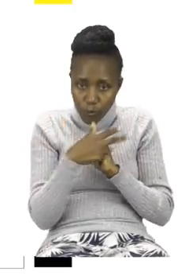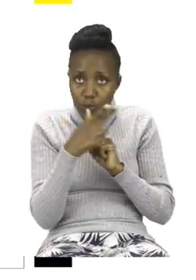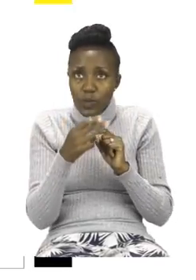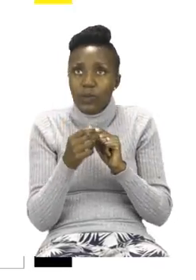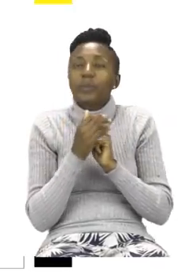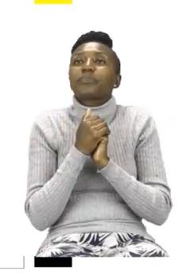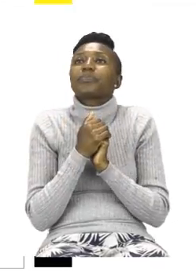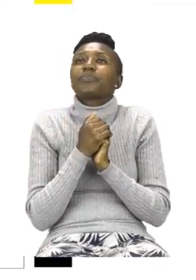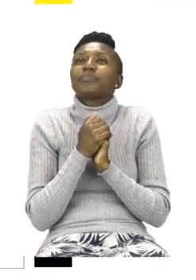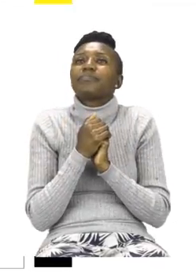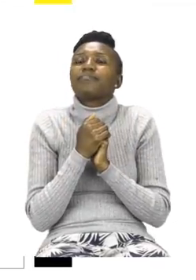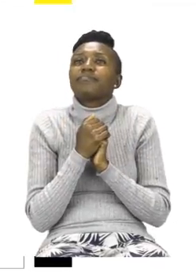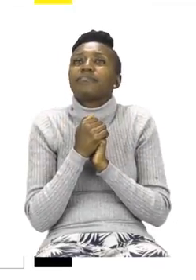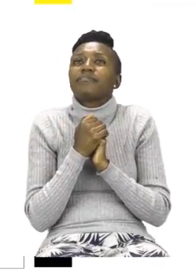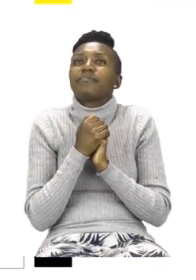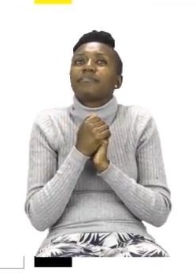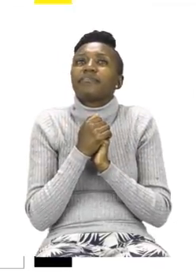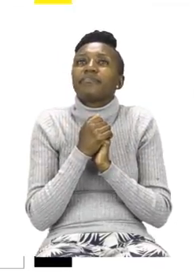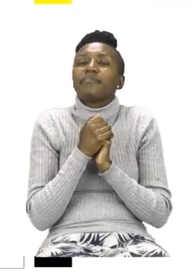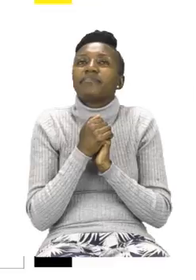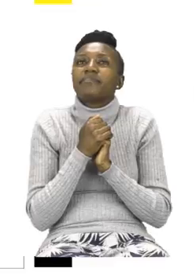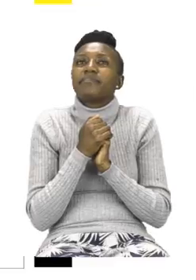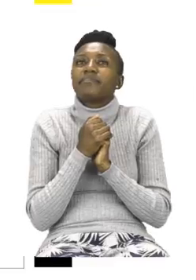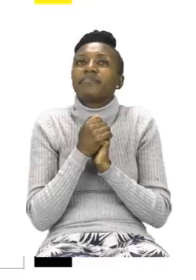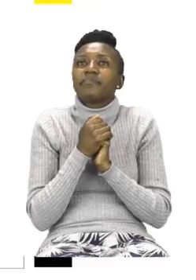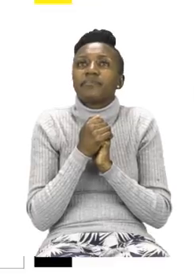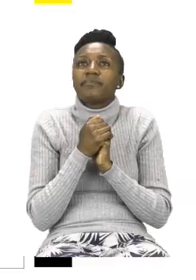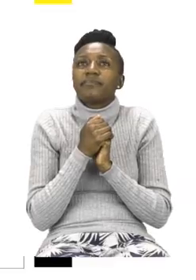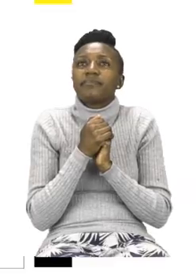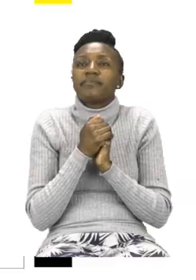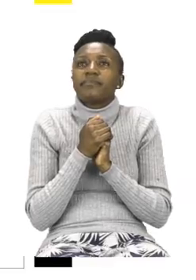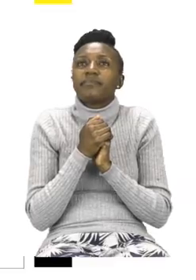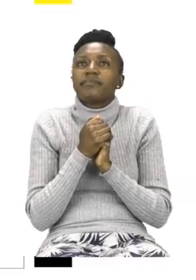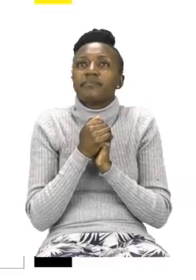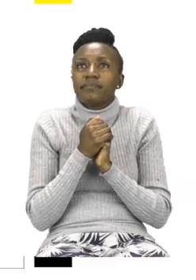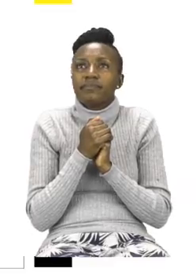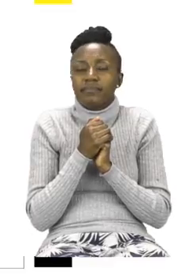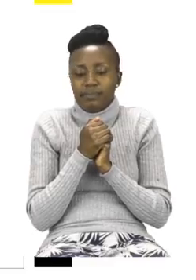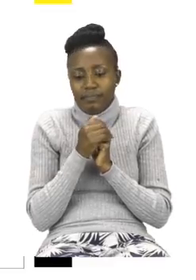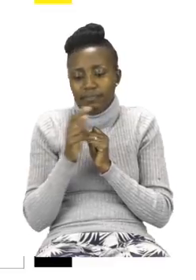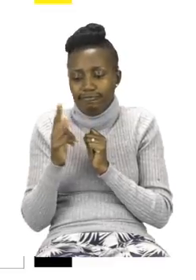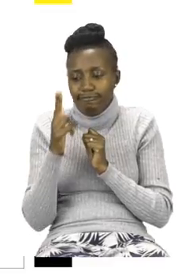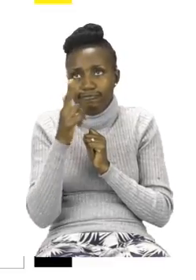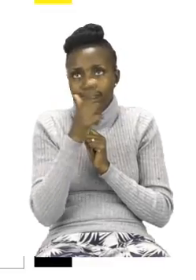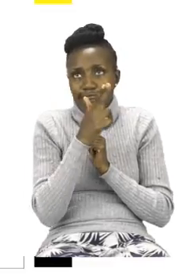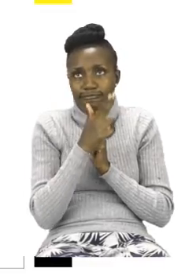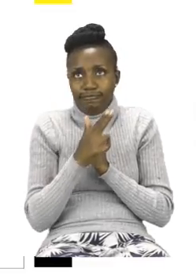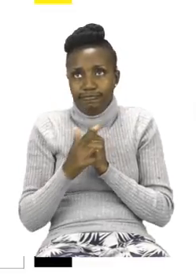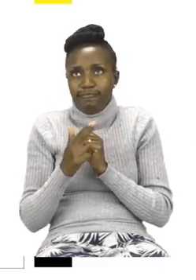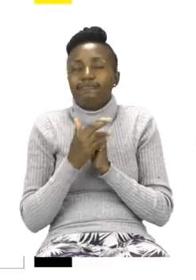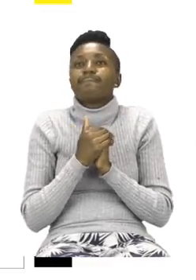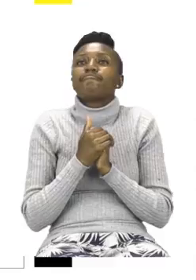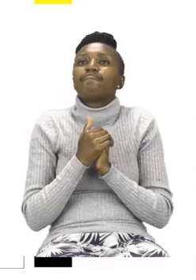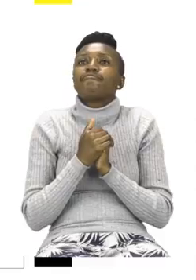items that you can see. So by doing so, that means we're going to cut out the pictures. After that, we're